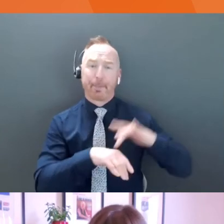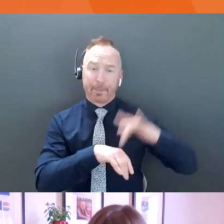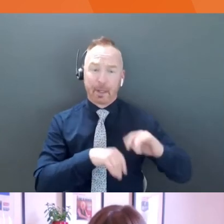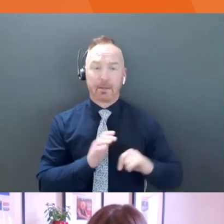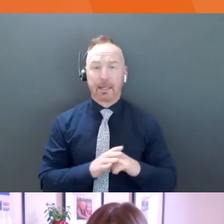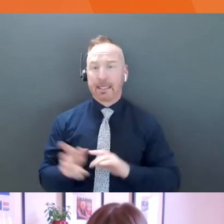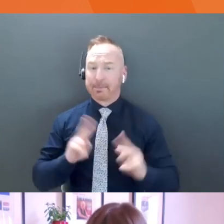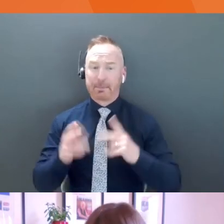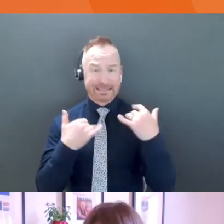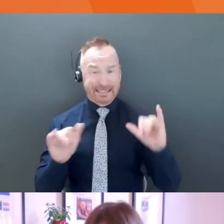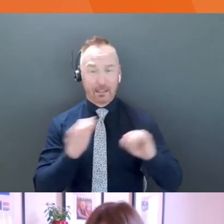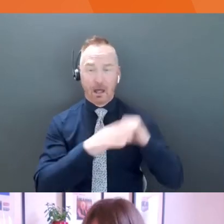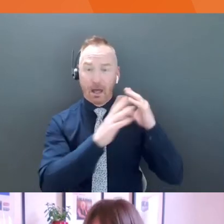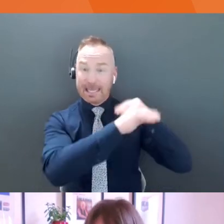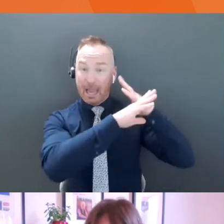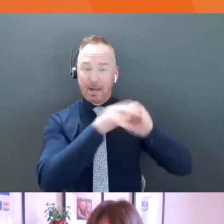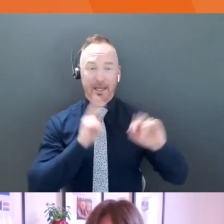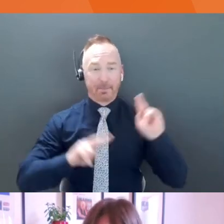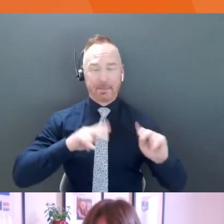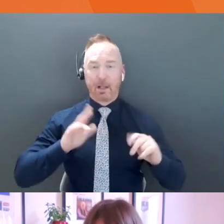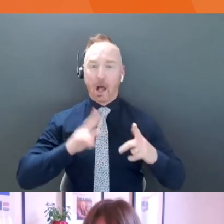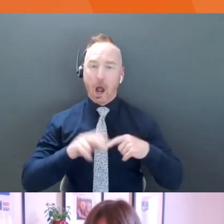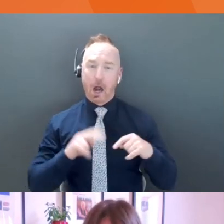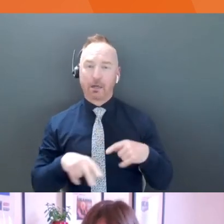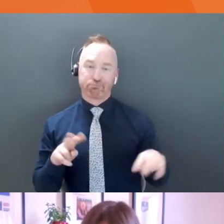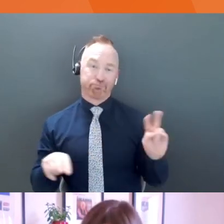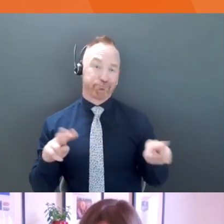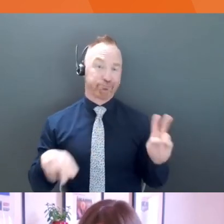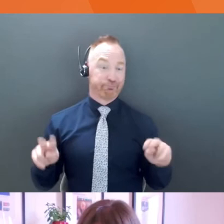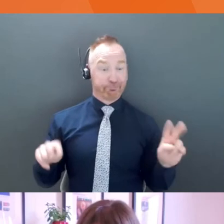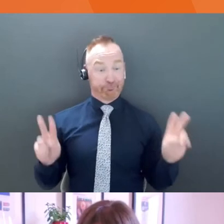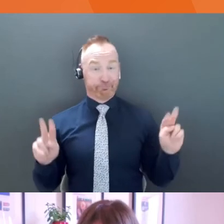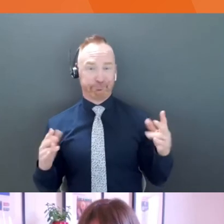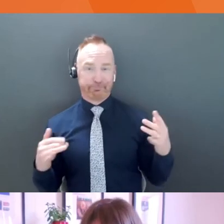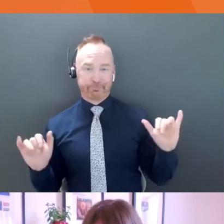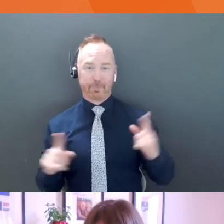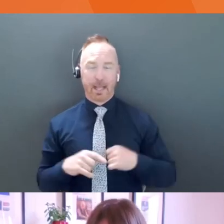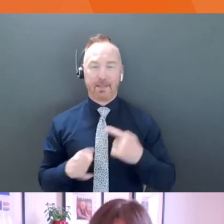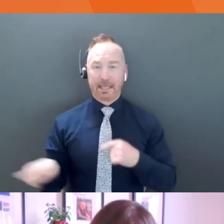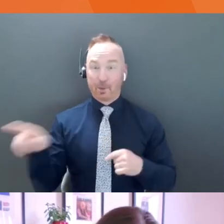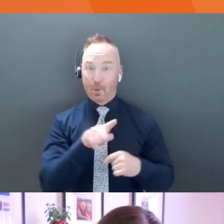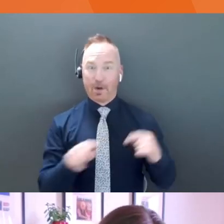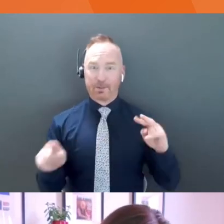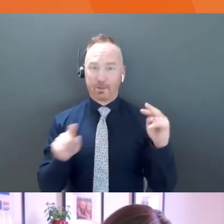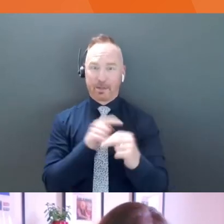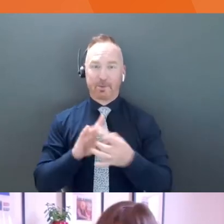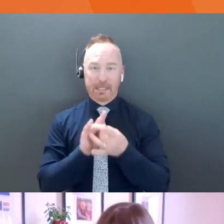judging you on camera. I'm sure everyone's had a thought or two about my bangs that aren't quite straight.